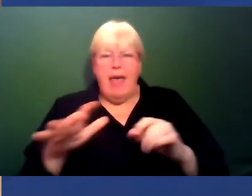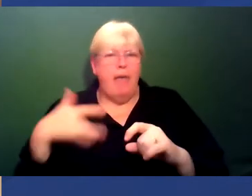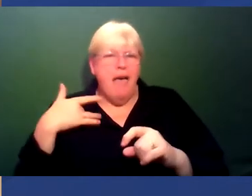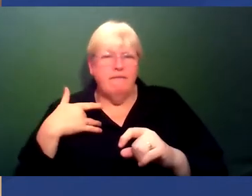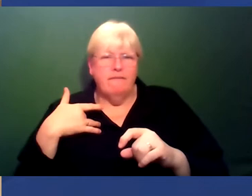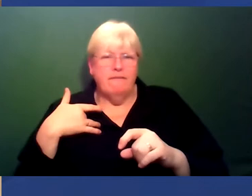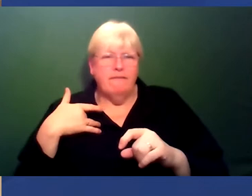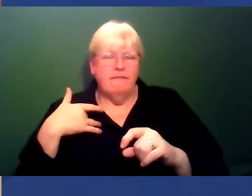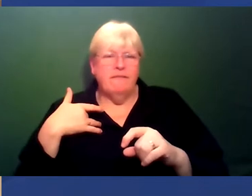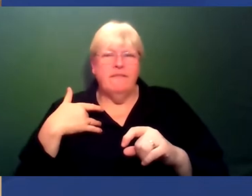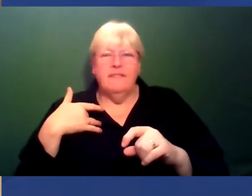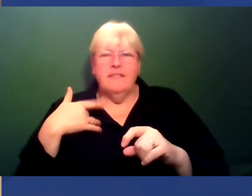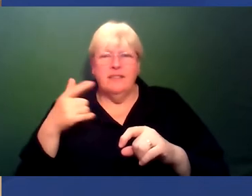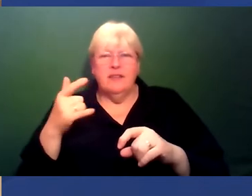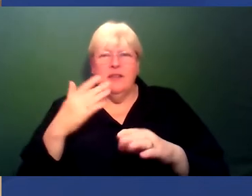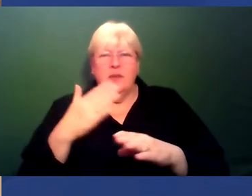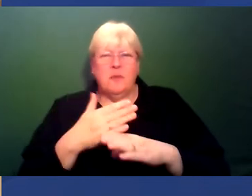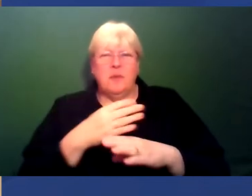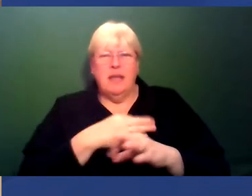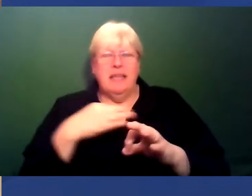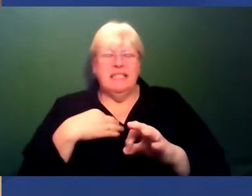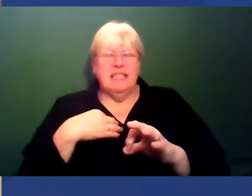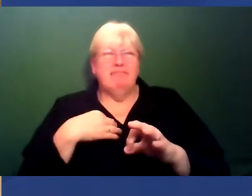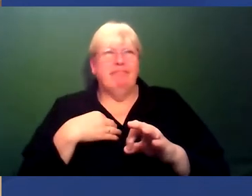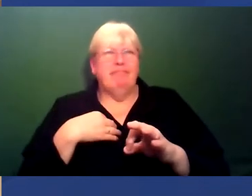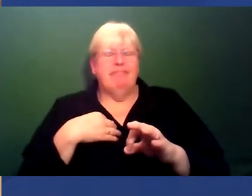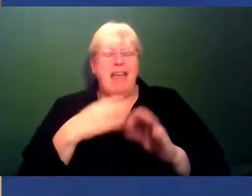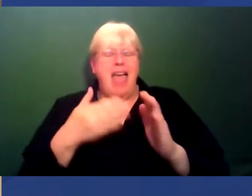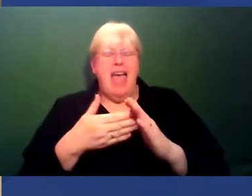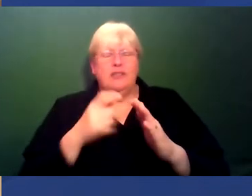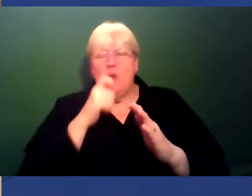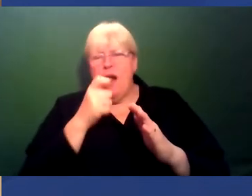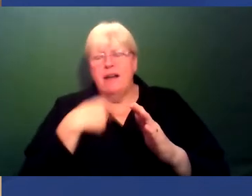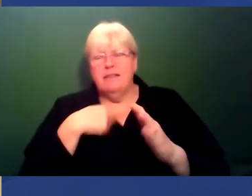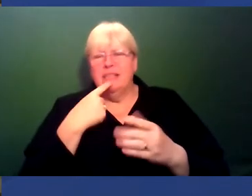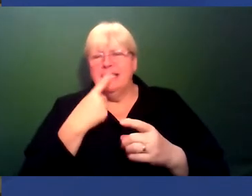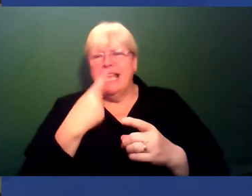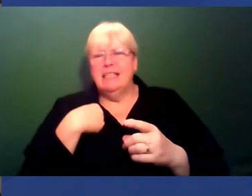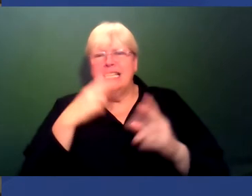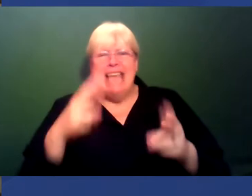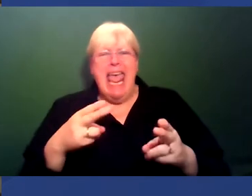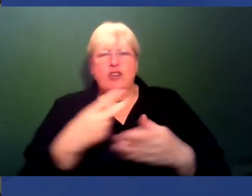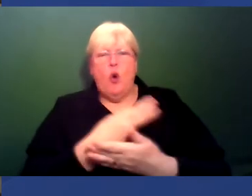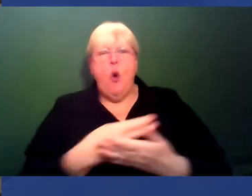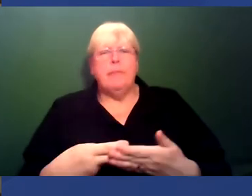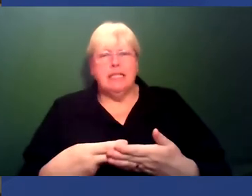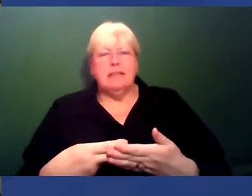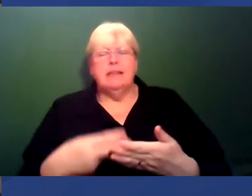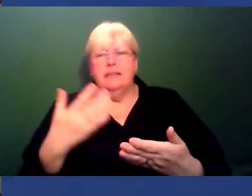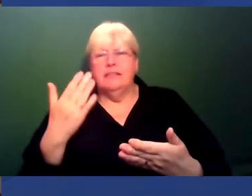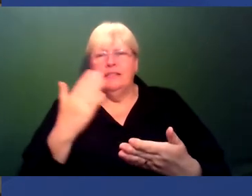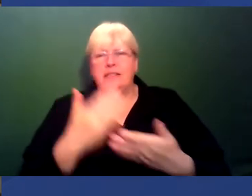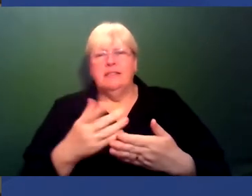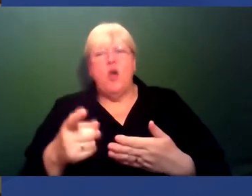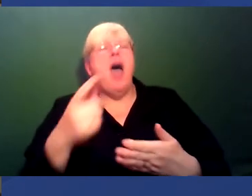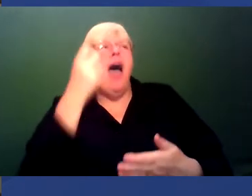You work in medicine, right? You don't need a dead corpse. I kind of, had an extra word in there, didn't I? No, but it illustrated the picture you're trying to